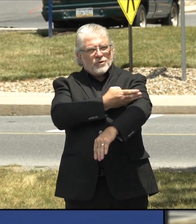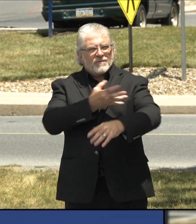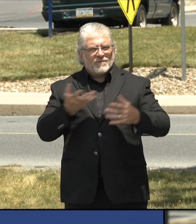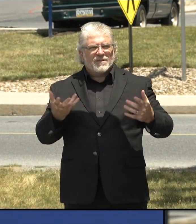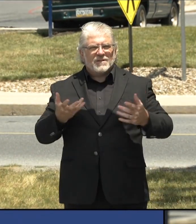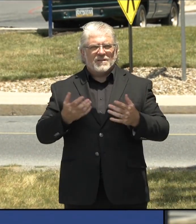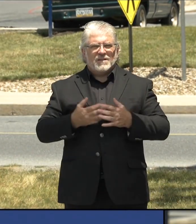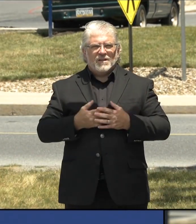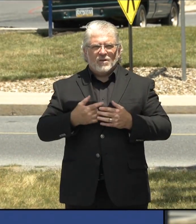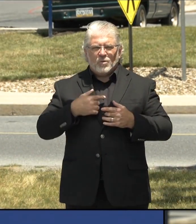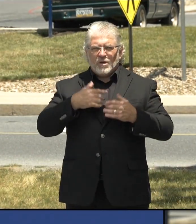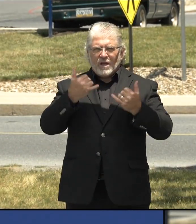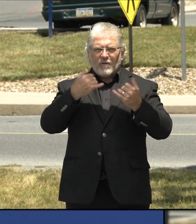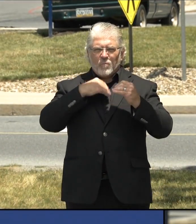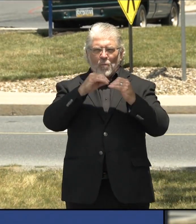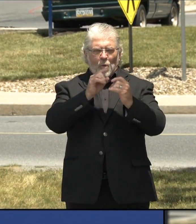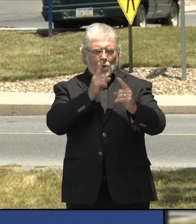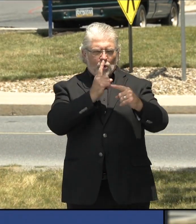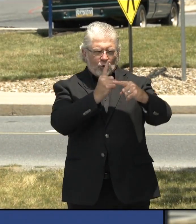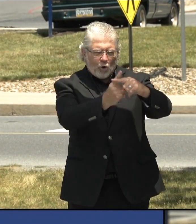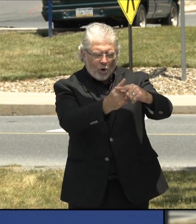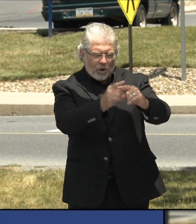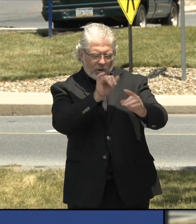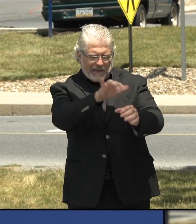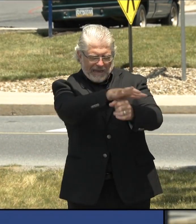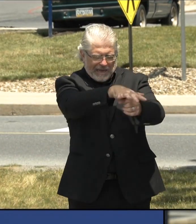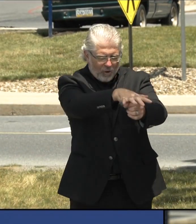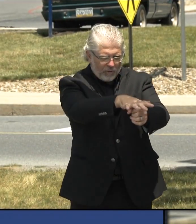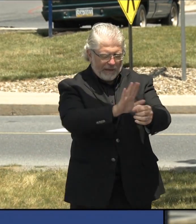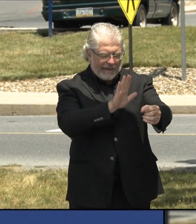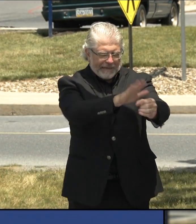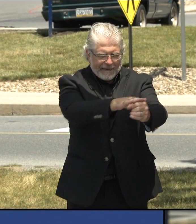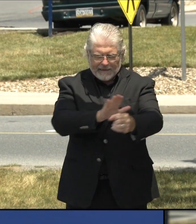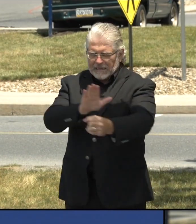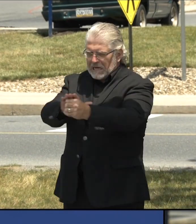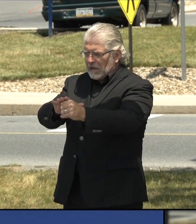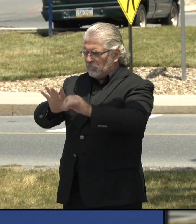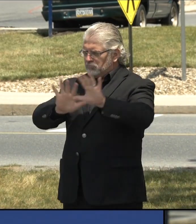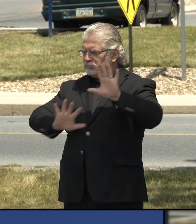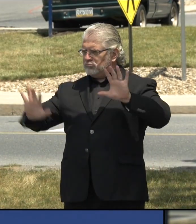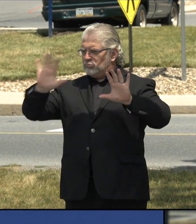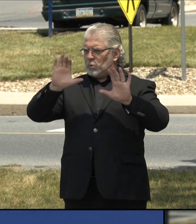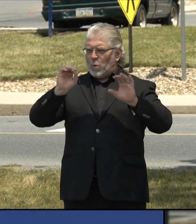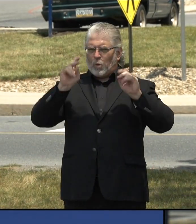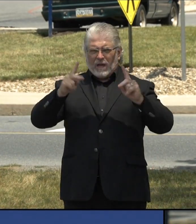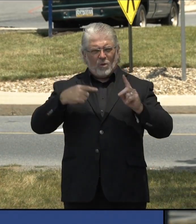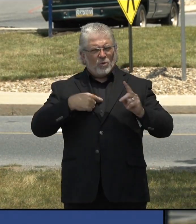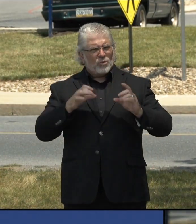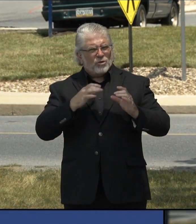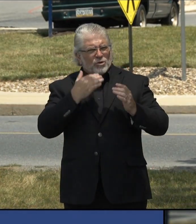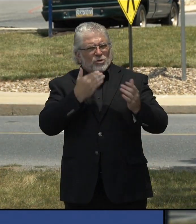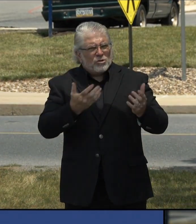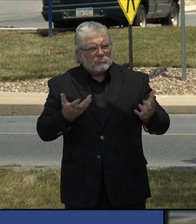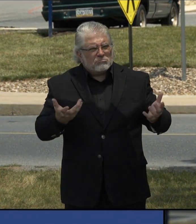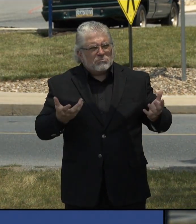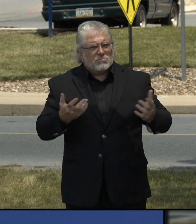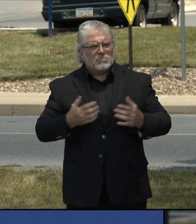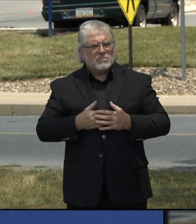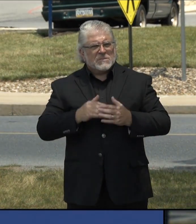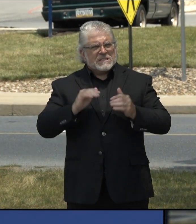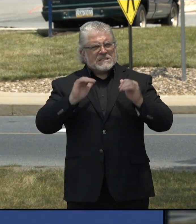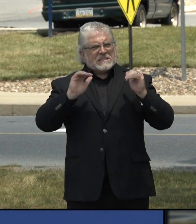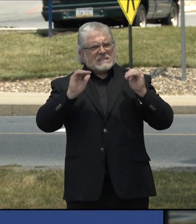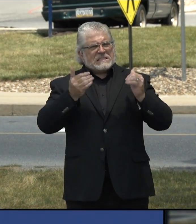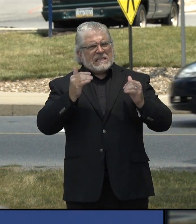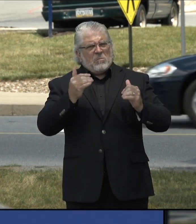did three months ago. And some of these more targeted, more surgical solutions seem to be much more appropriate. What